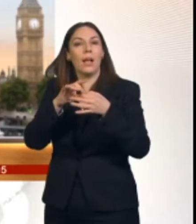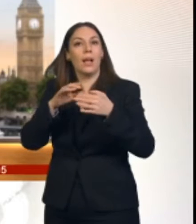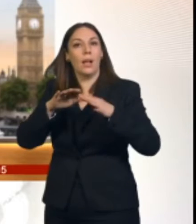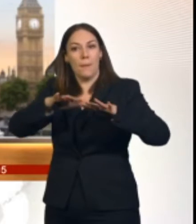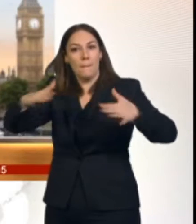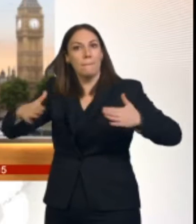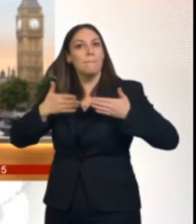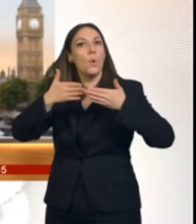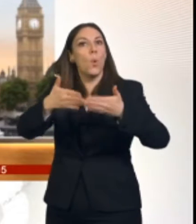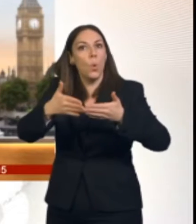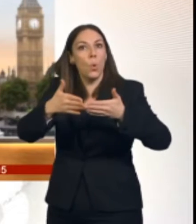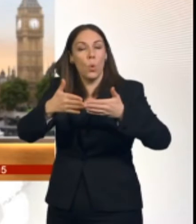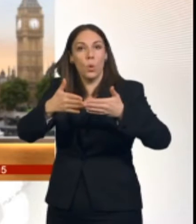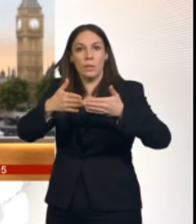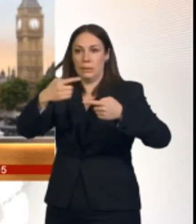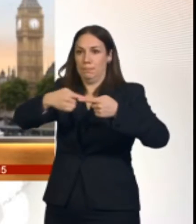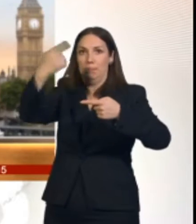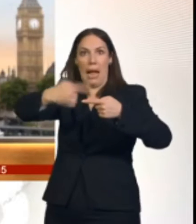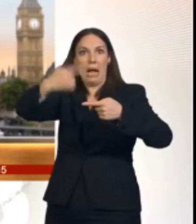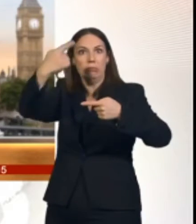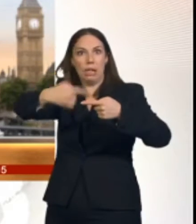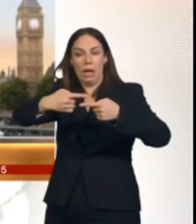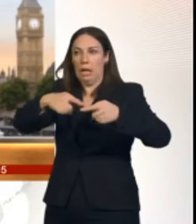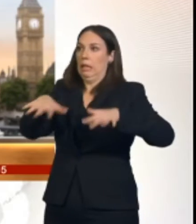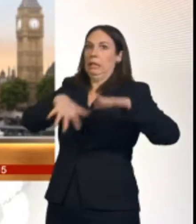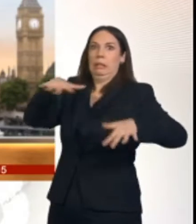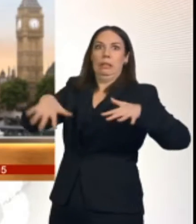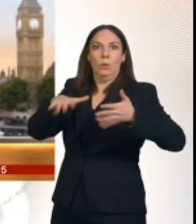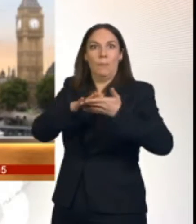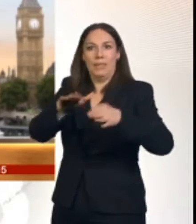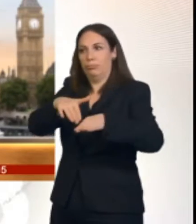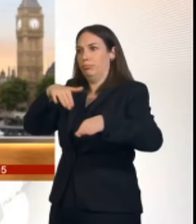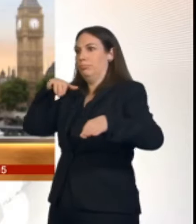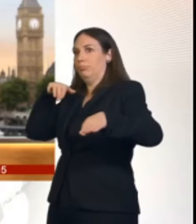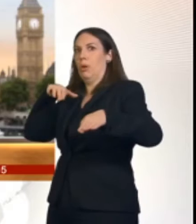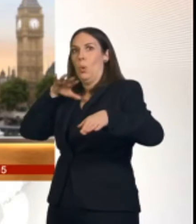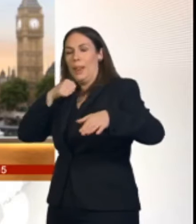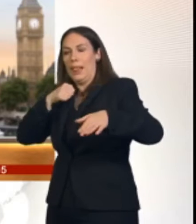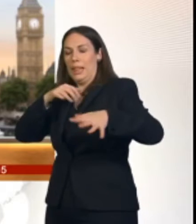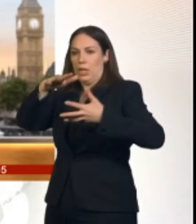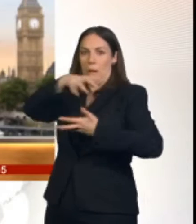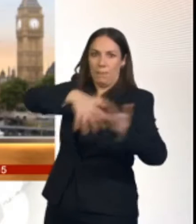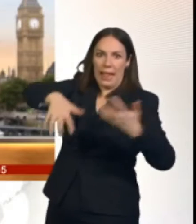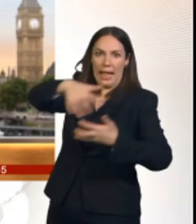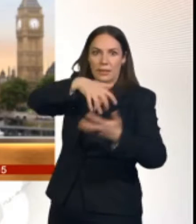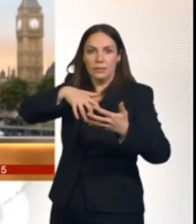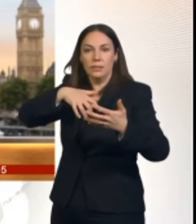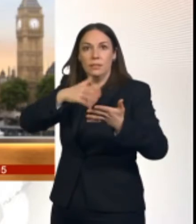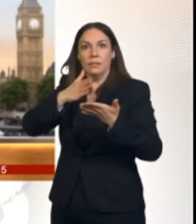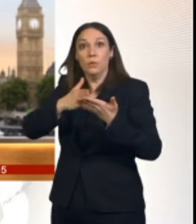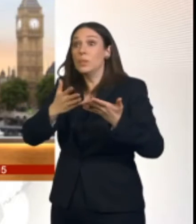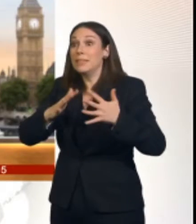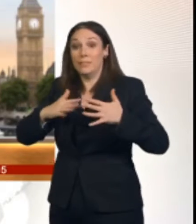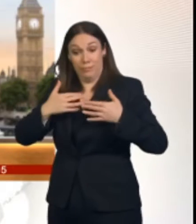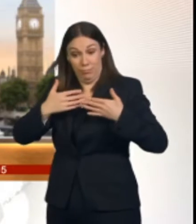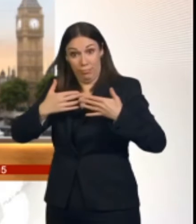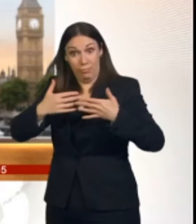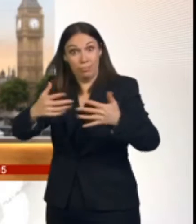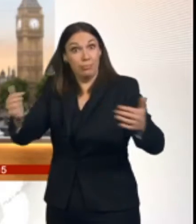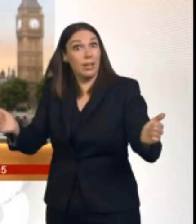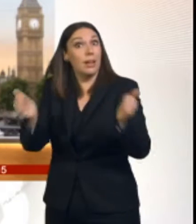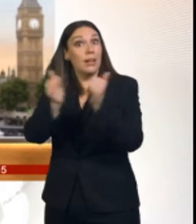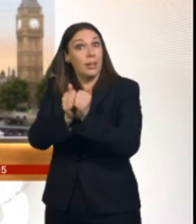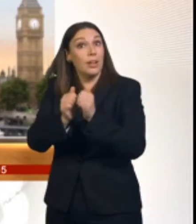therefore the flow of goods coming into Britain and going out of Britain. And of course, we have to prepare for that. We have to make arrangements